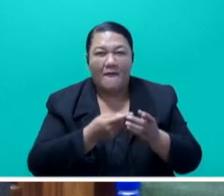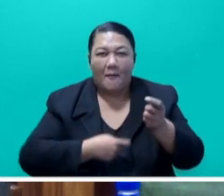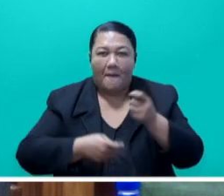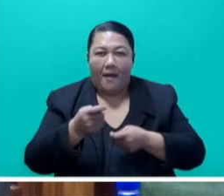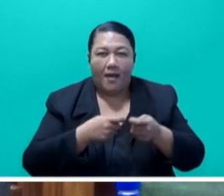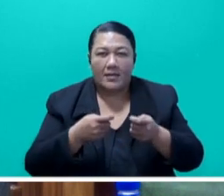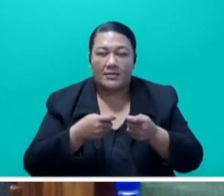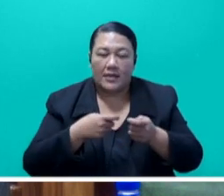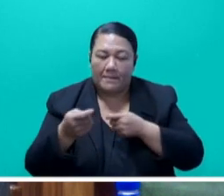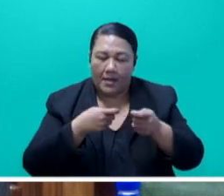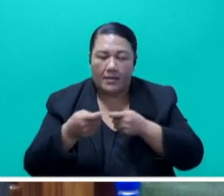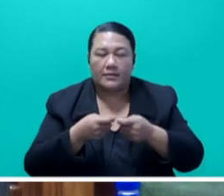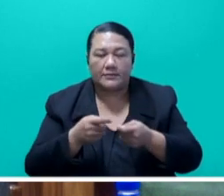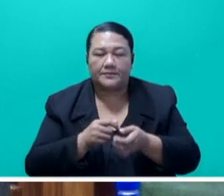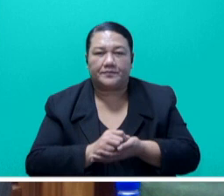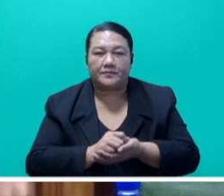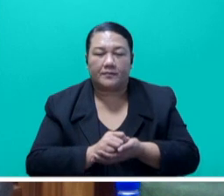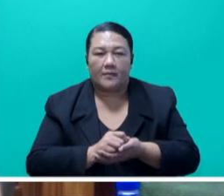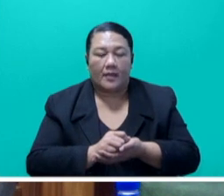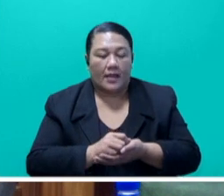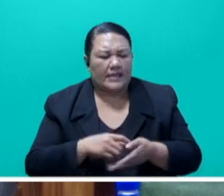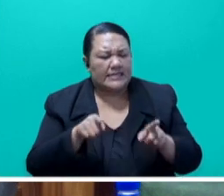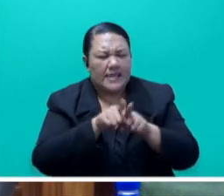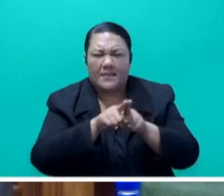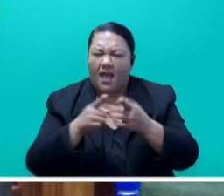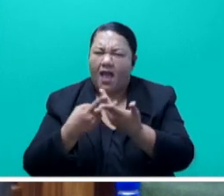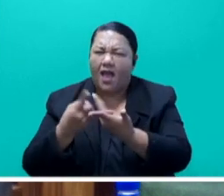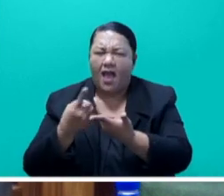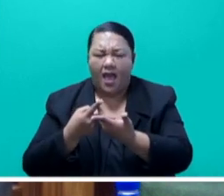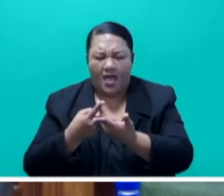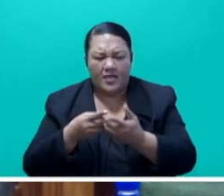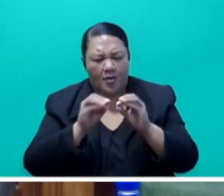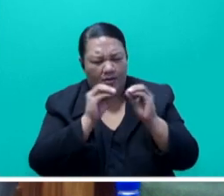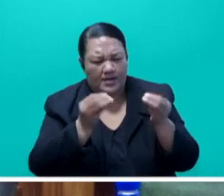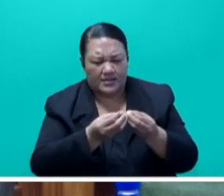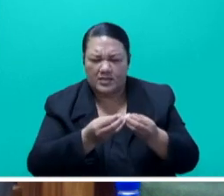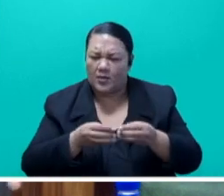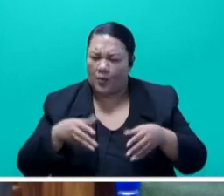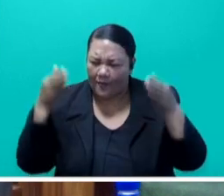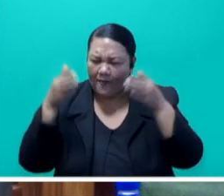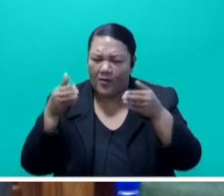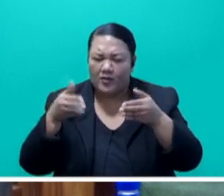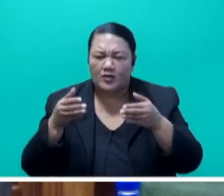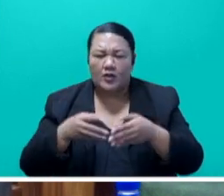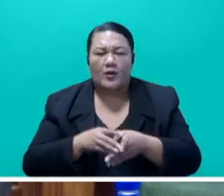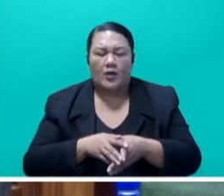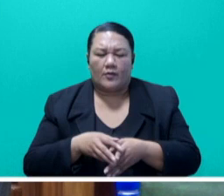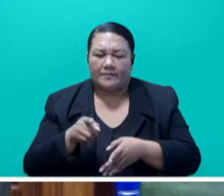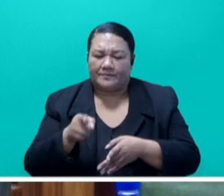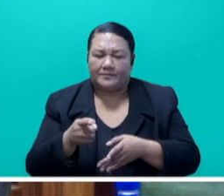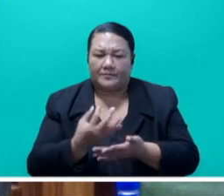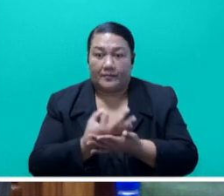organizations, will focus on seizing some new opportunities. And there is a changing paradigm in